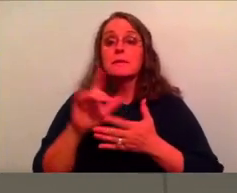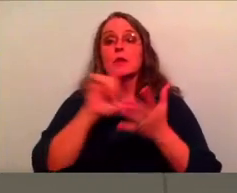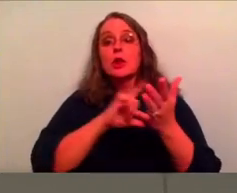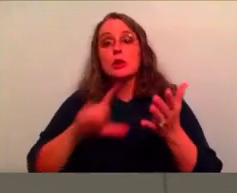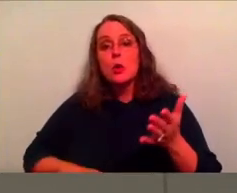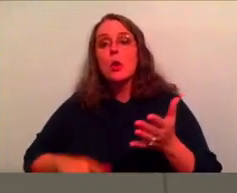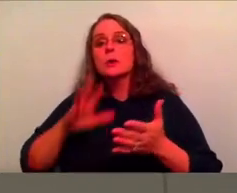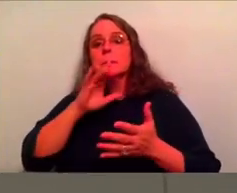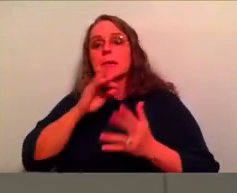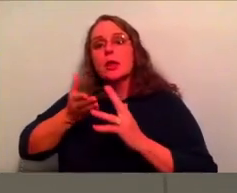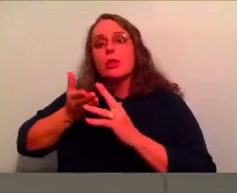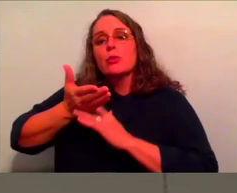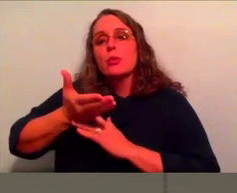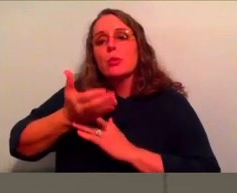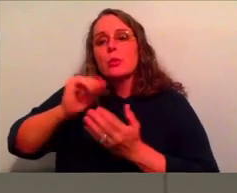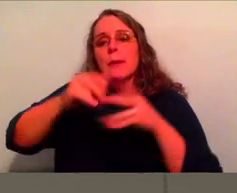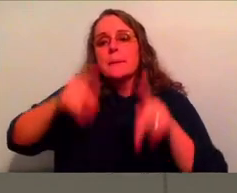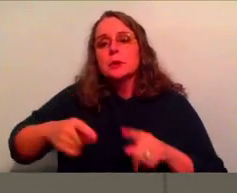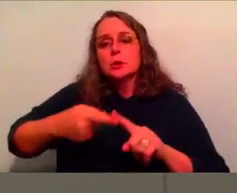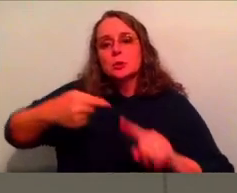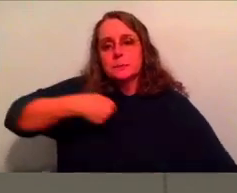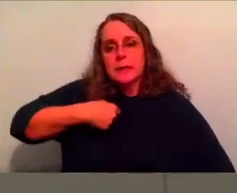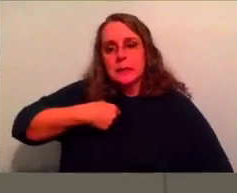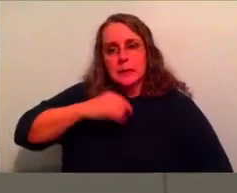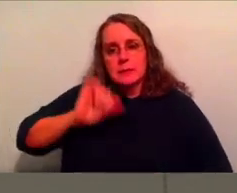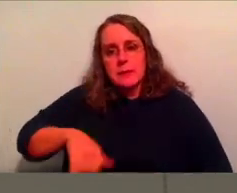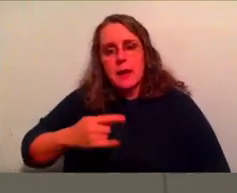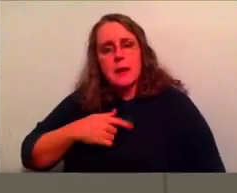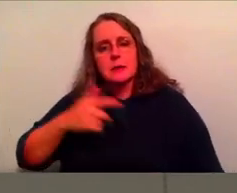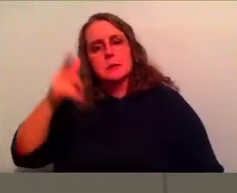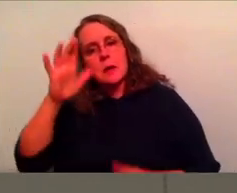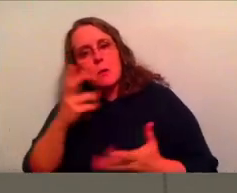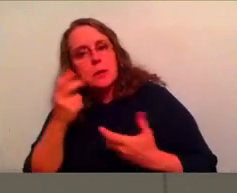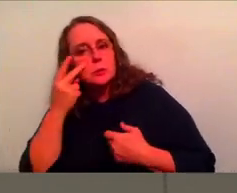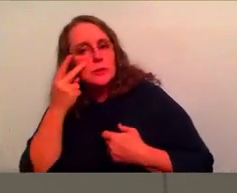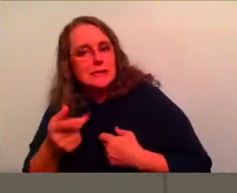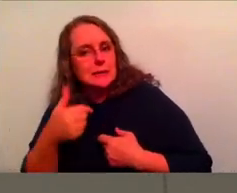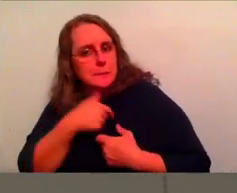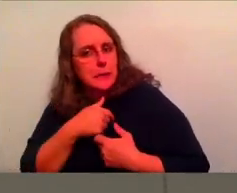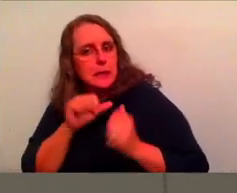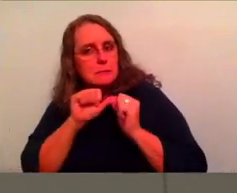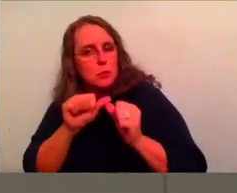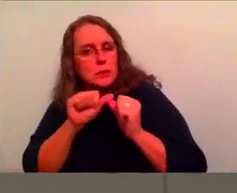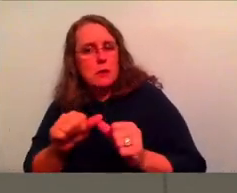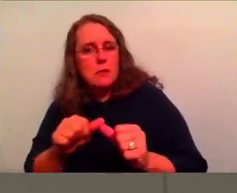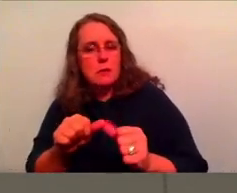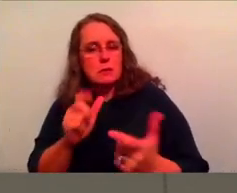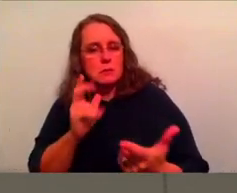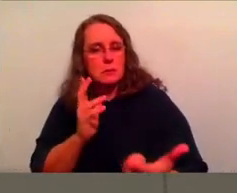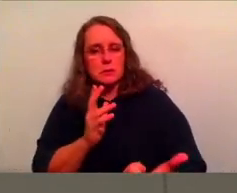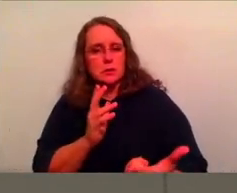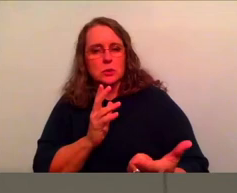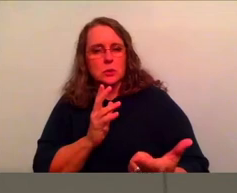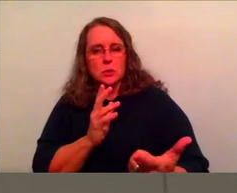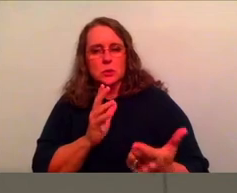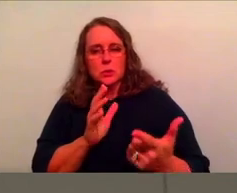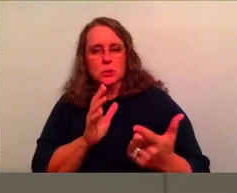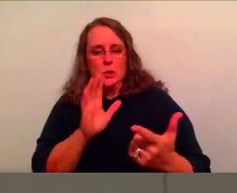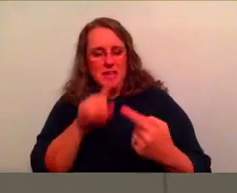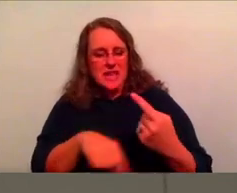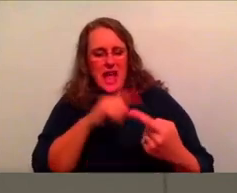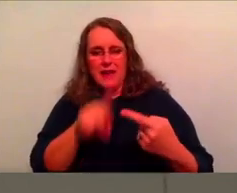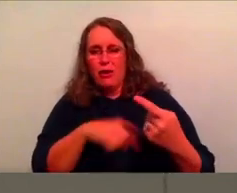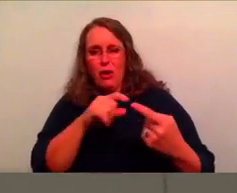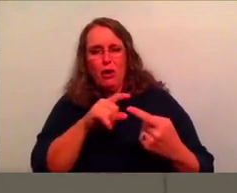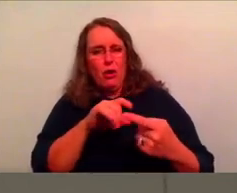to me because God wanted to do something different in my life. God wanted to see me press on. God wanted to see me get out of that broken loop and cycle that I was in.